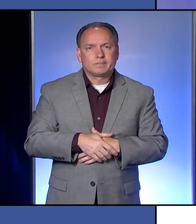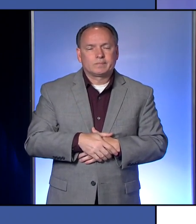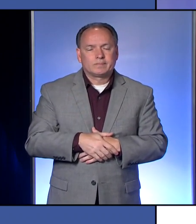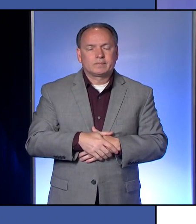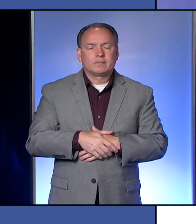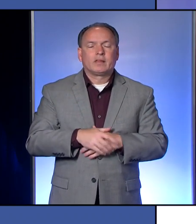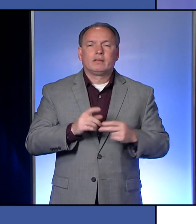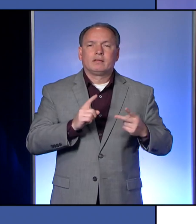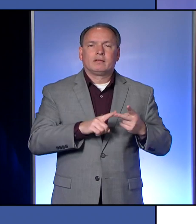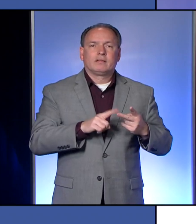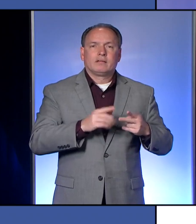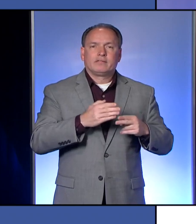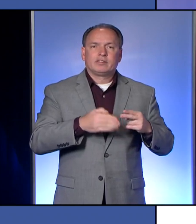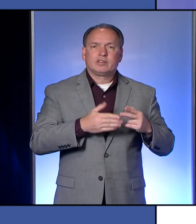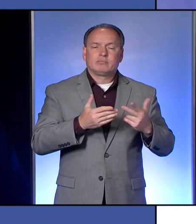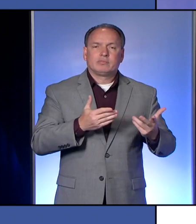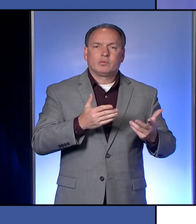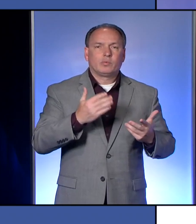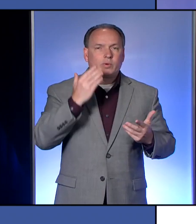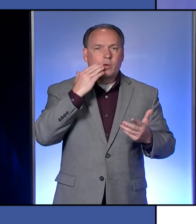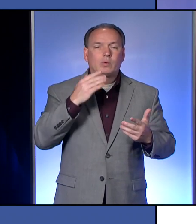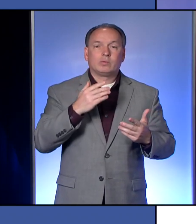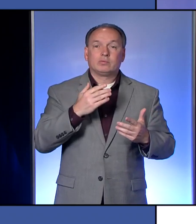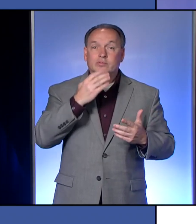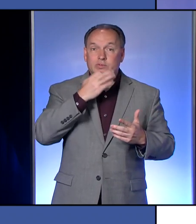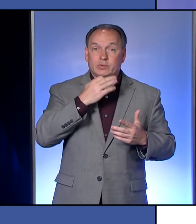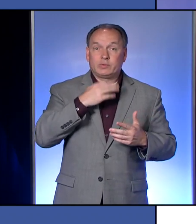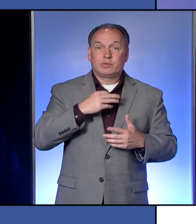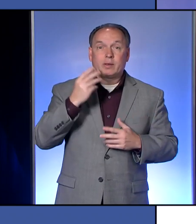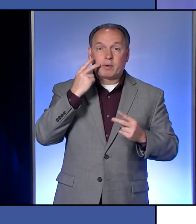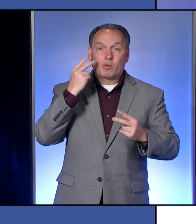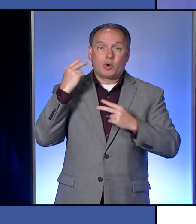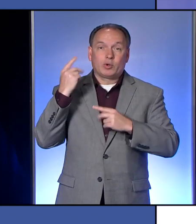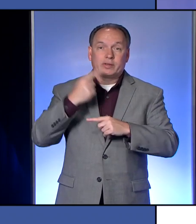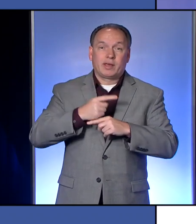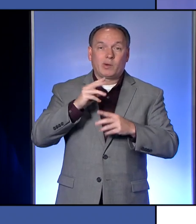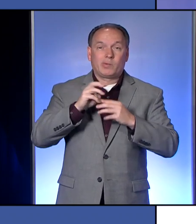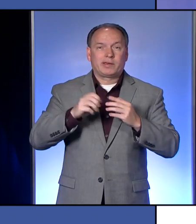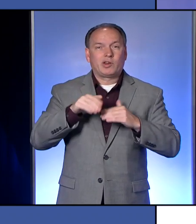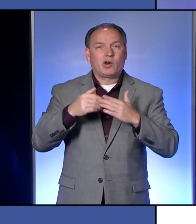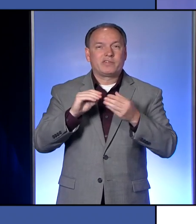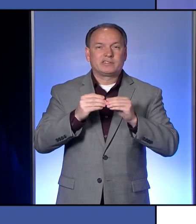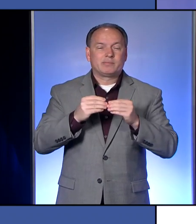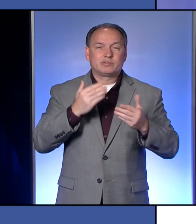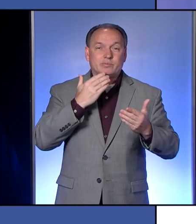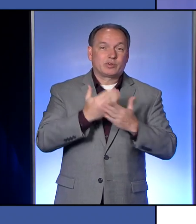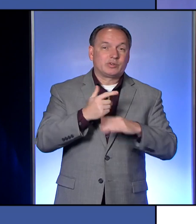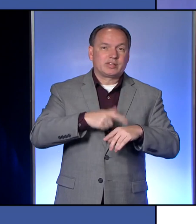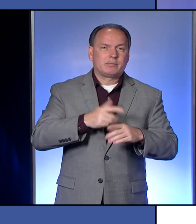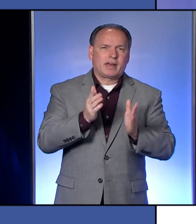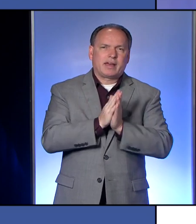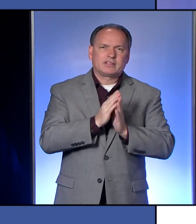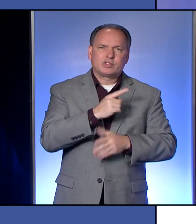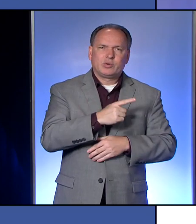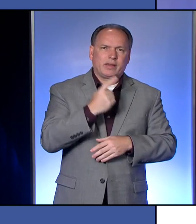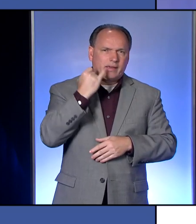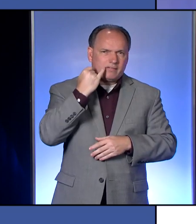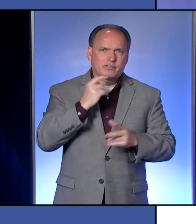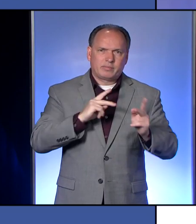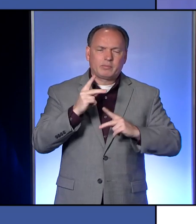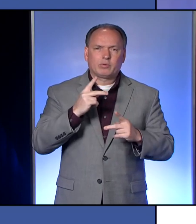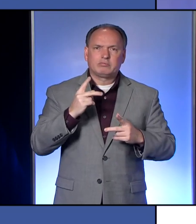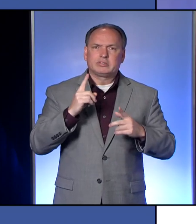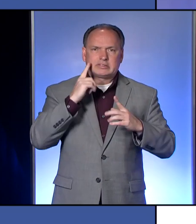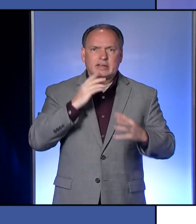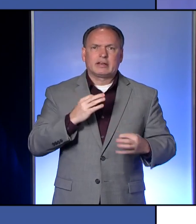And then I just want to finish up. We have Memorial Day weekend coming up. And with all these numbers, maybe it's a good time if I can ask you, you know, if folks are